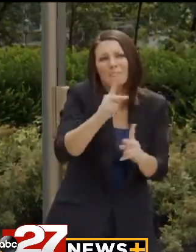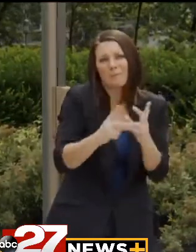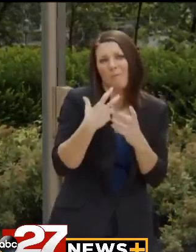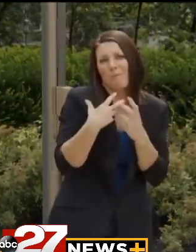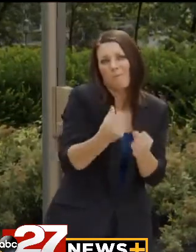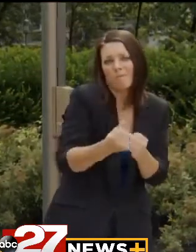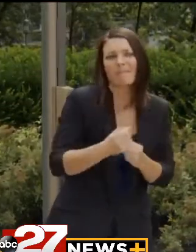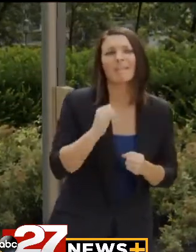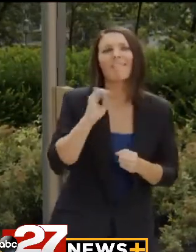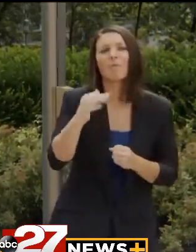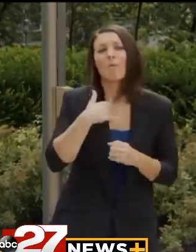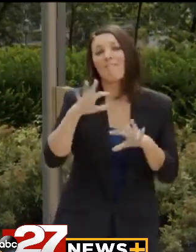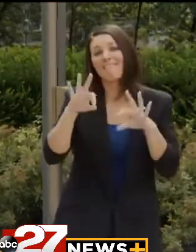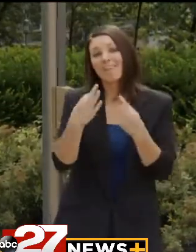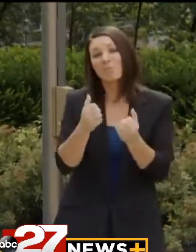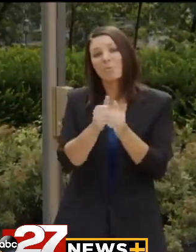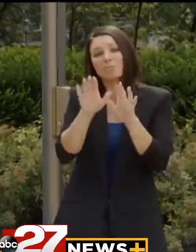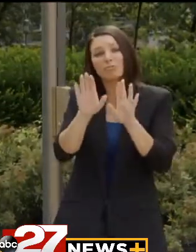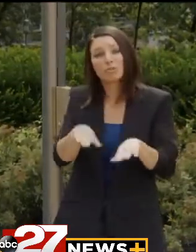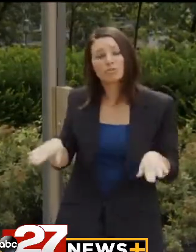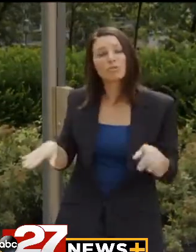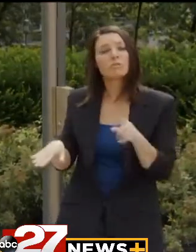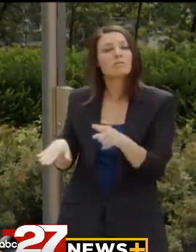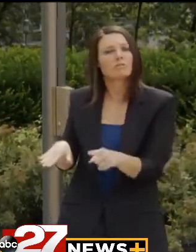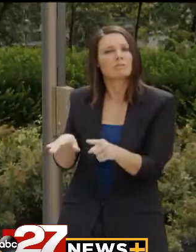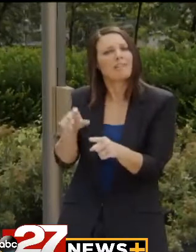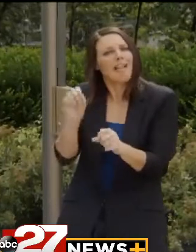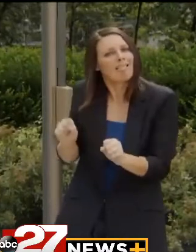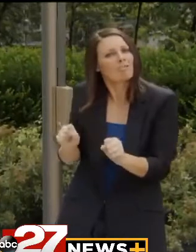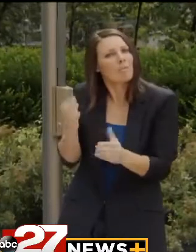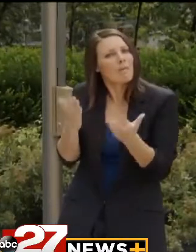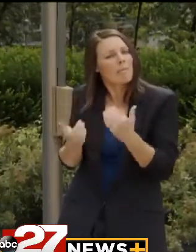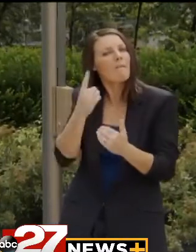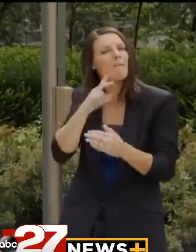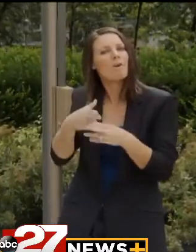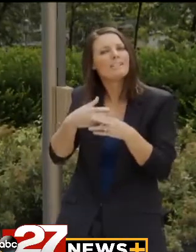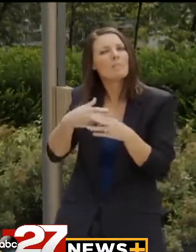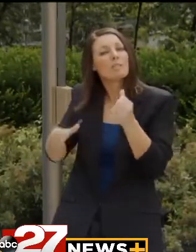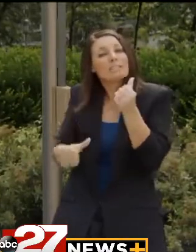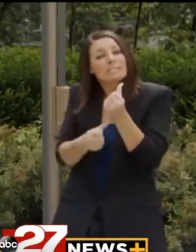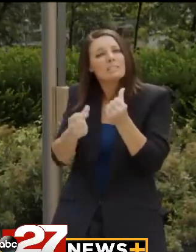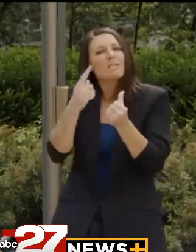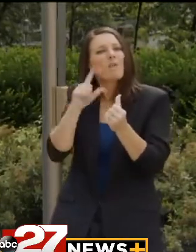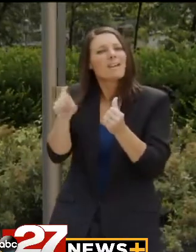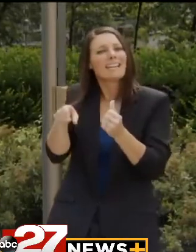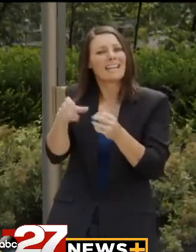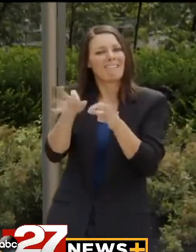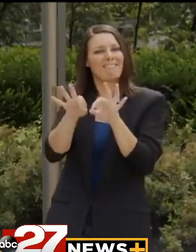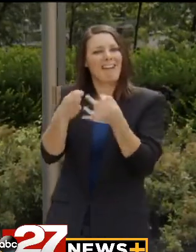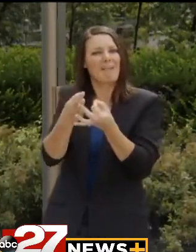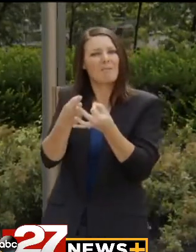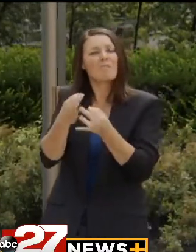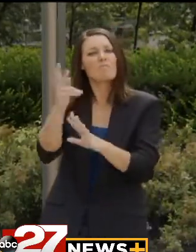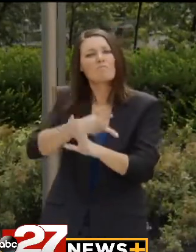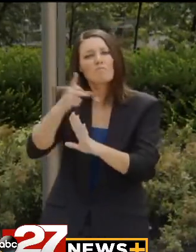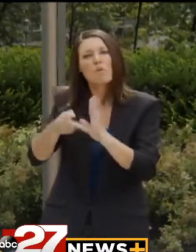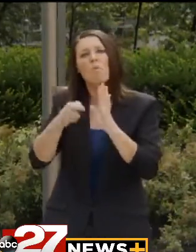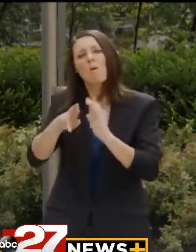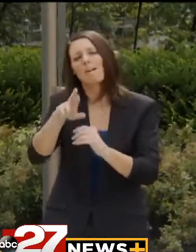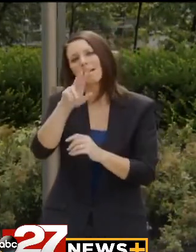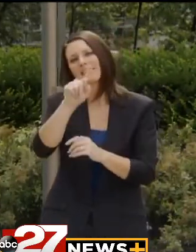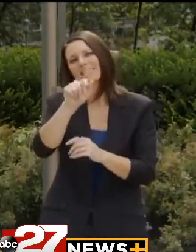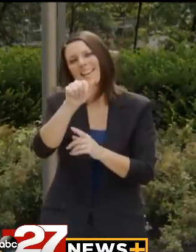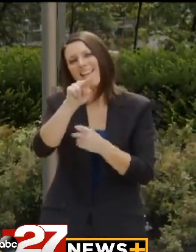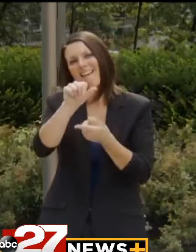And if you have a family with children, you may be eligible for the Temporary Assistance for Needy Families Program, or TANF,